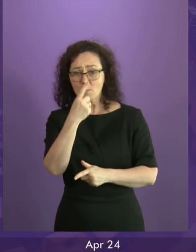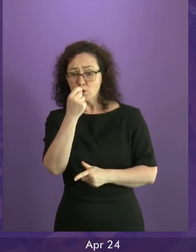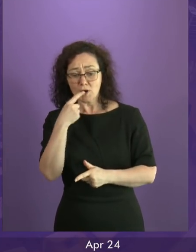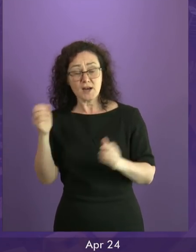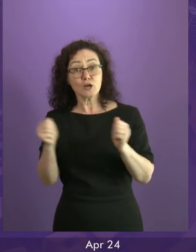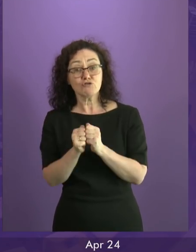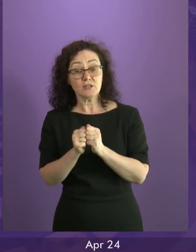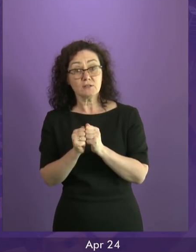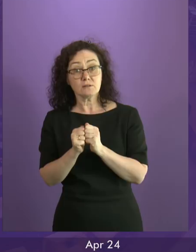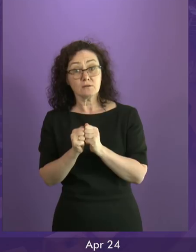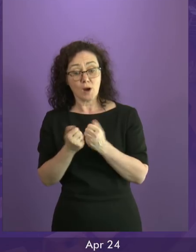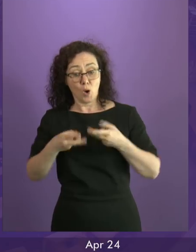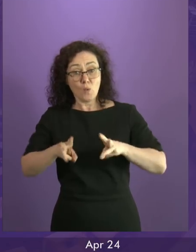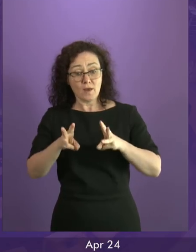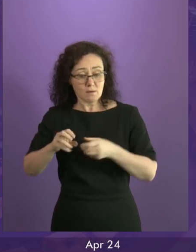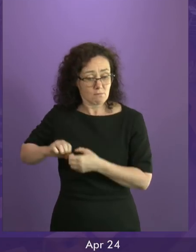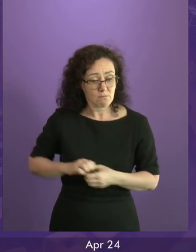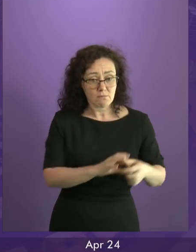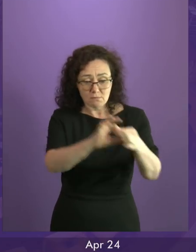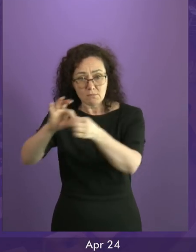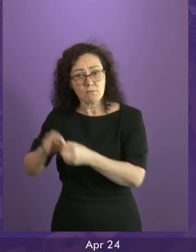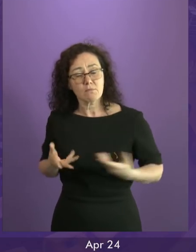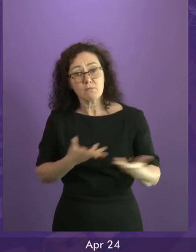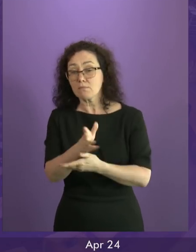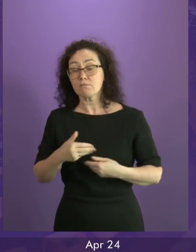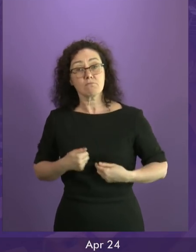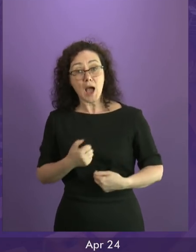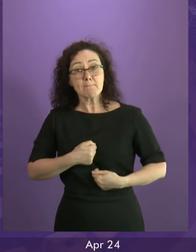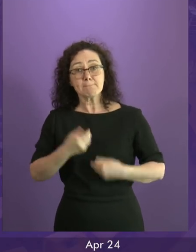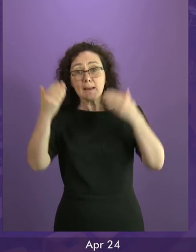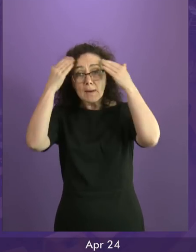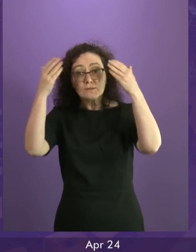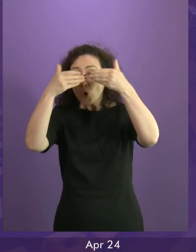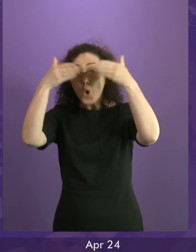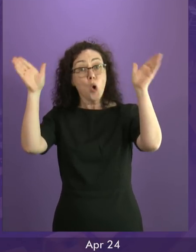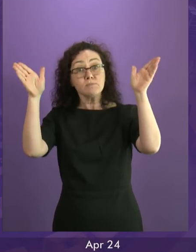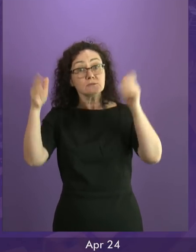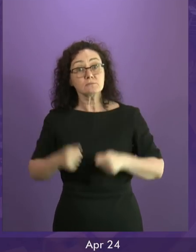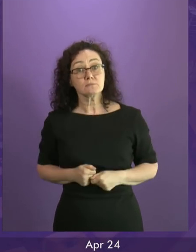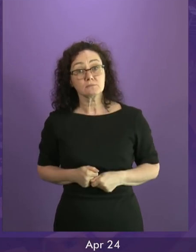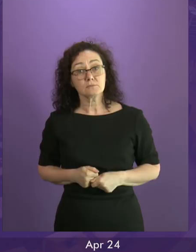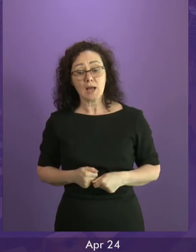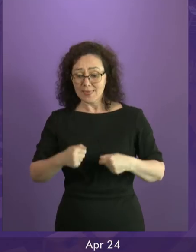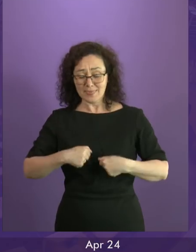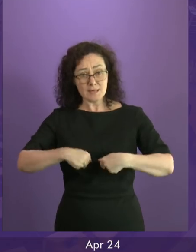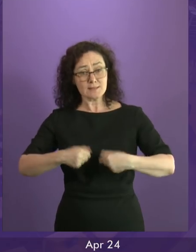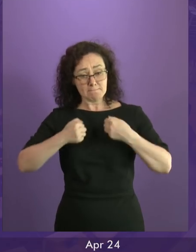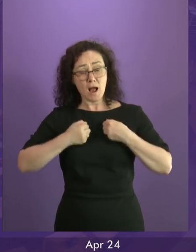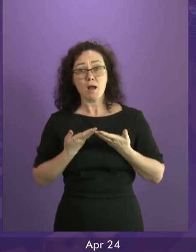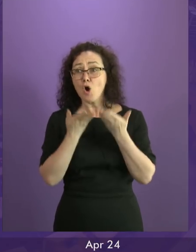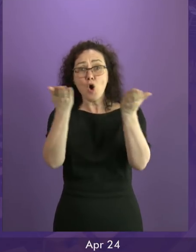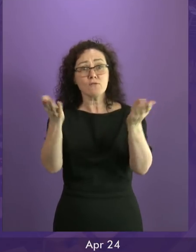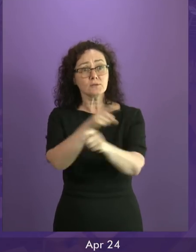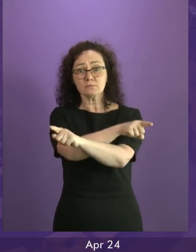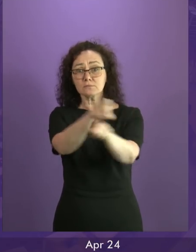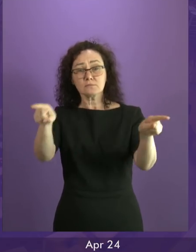more quickly and in a different way, I am open-minded to that. Now, that is an offer that is made in a genuine way. it is for